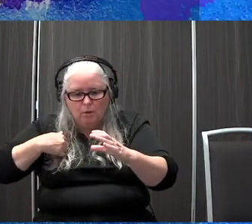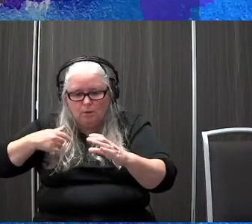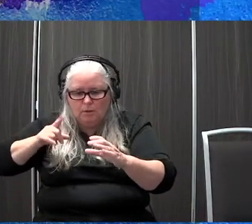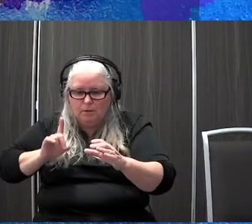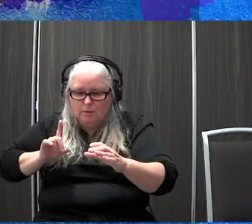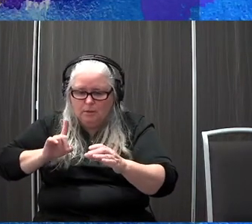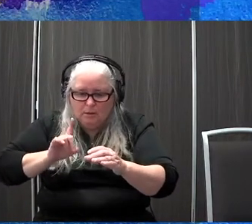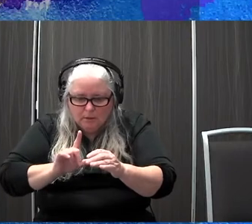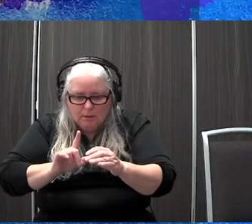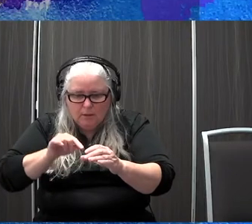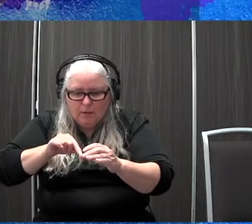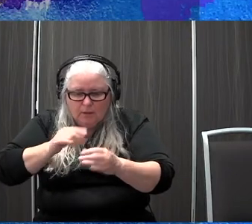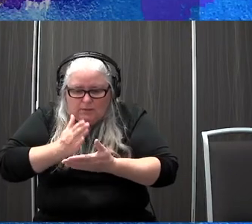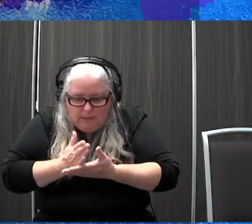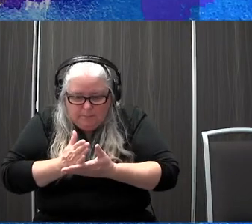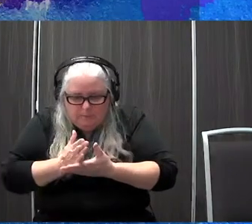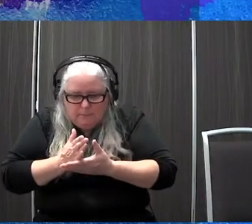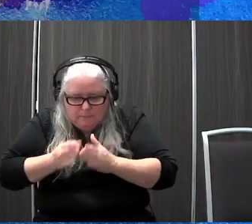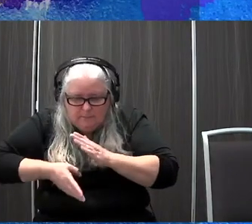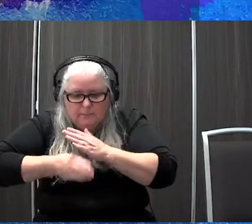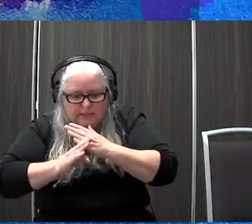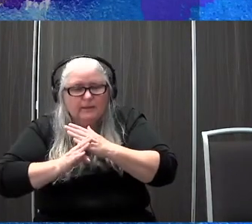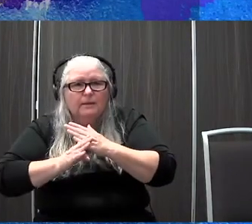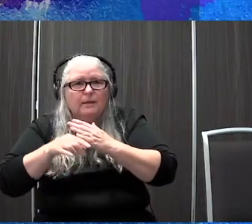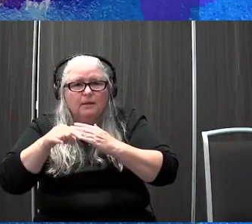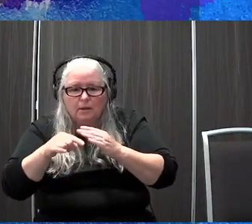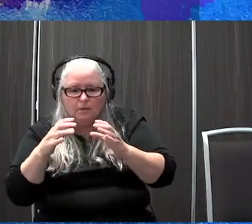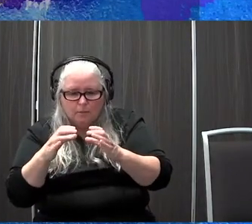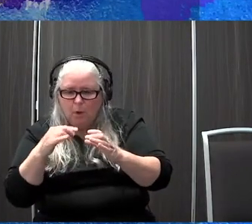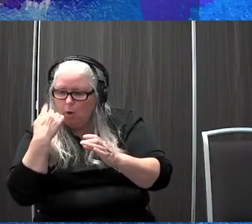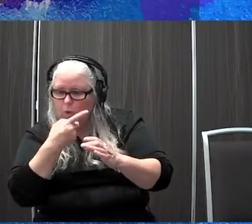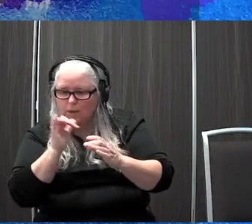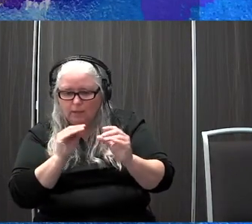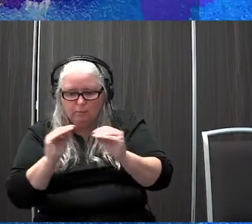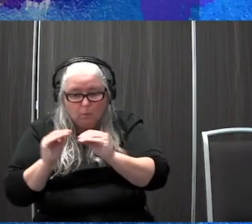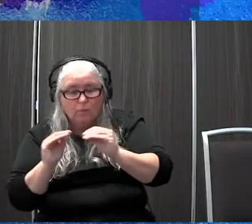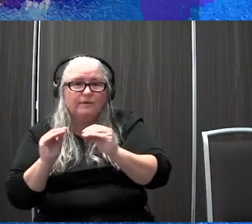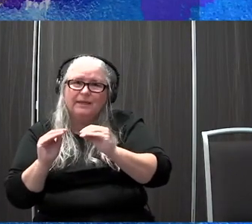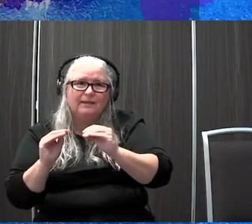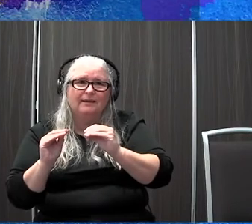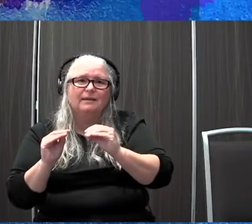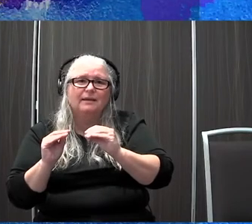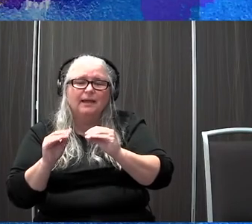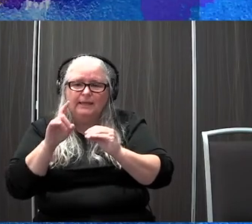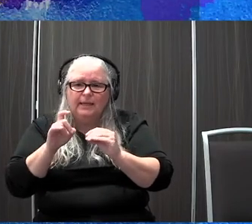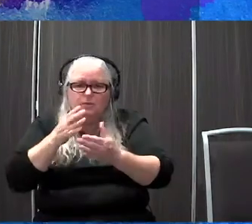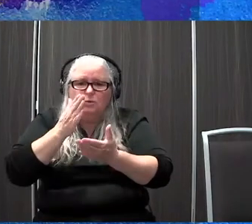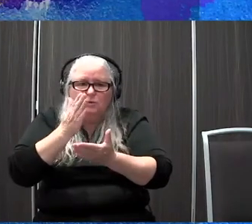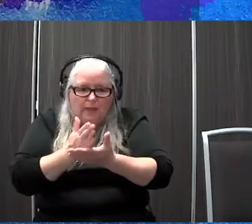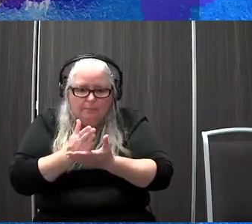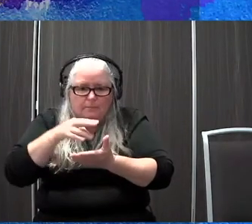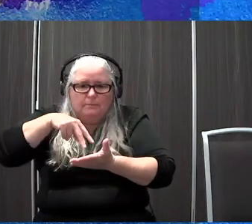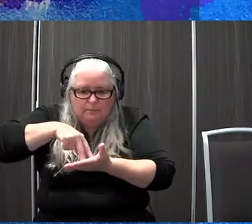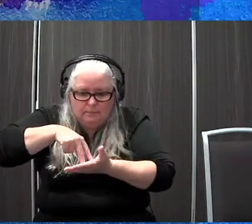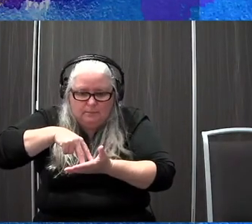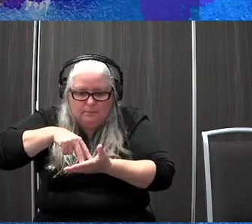before he kicks the ball. So therefore the ball is looking like it's still moving or that it's jiggling and he has to completely stop